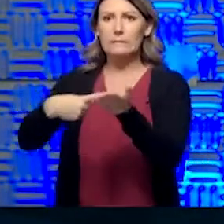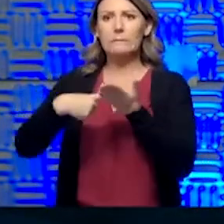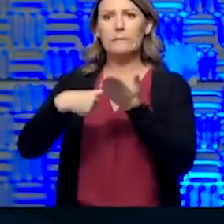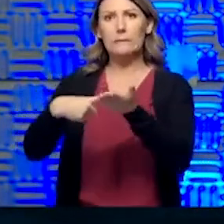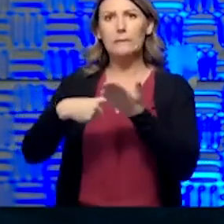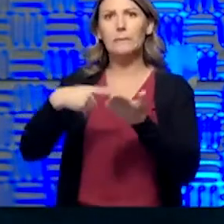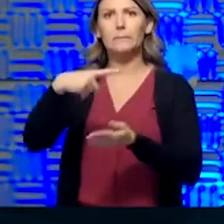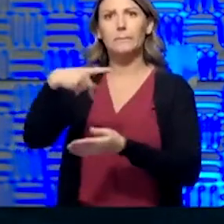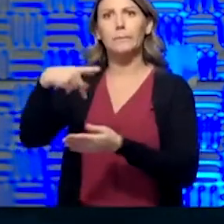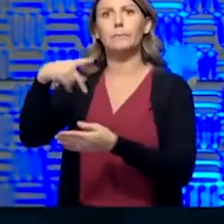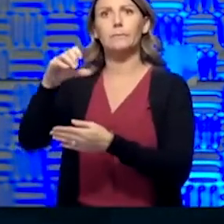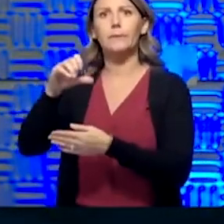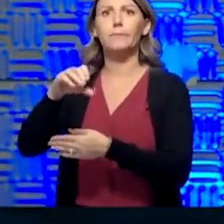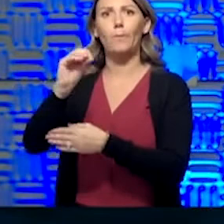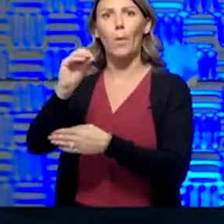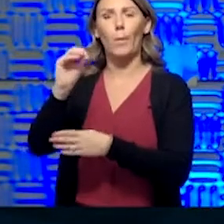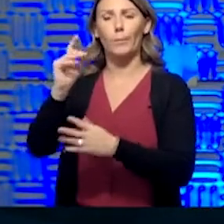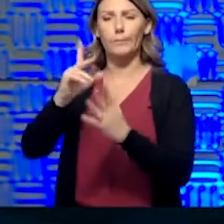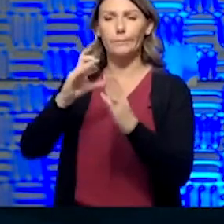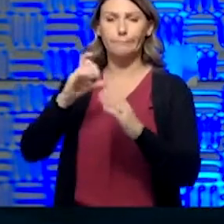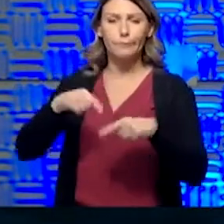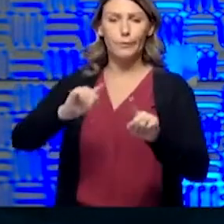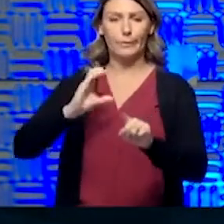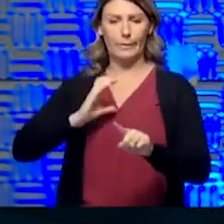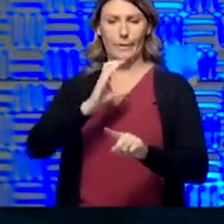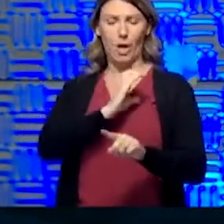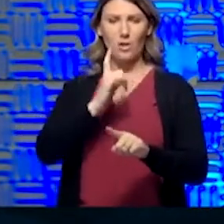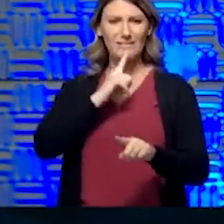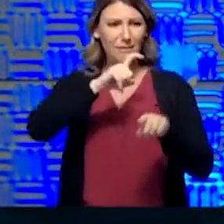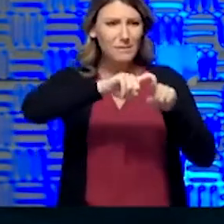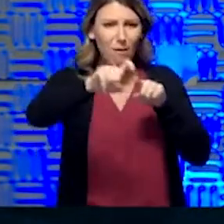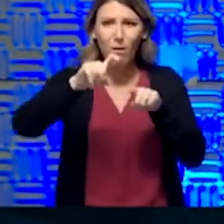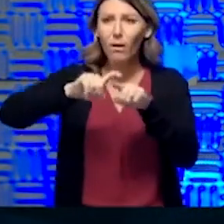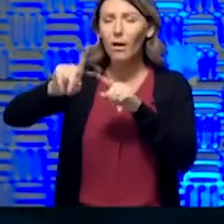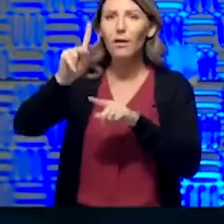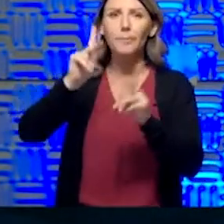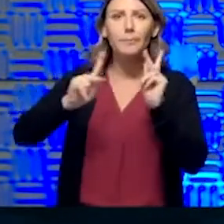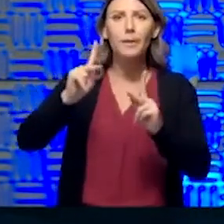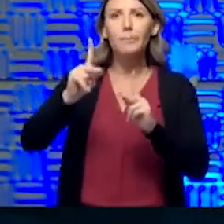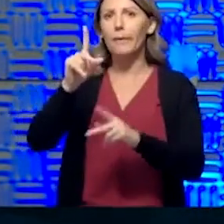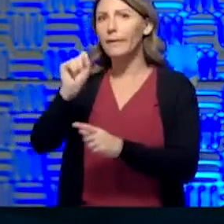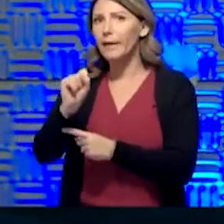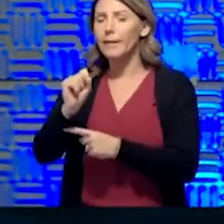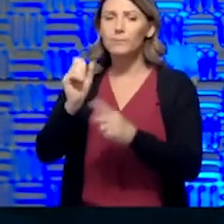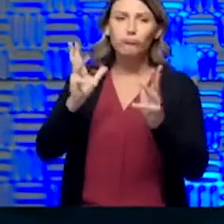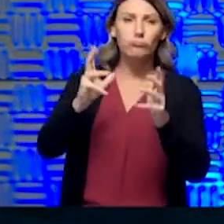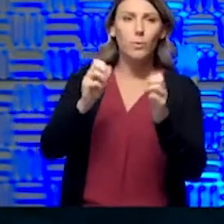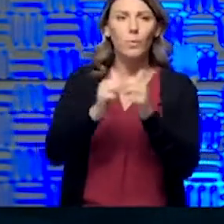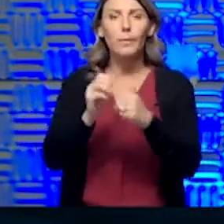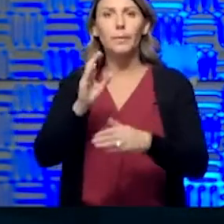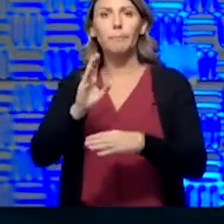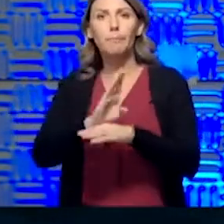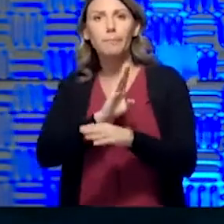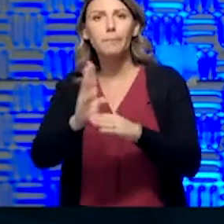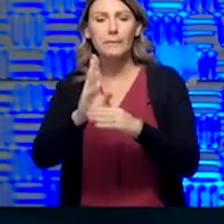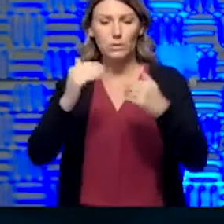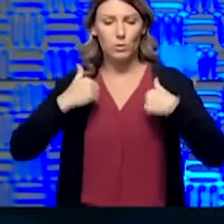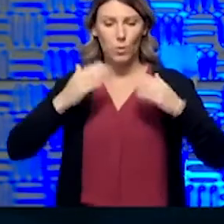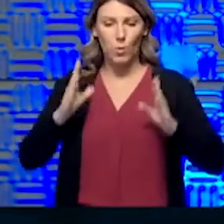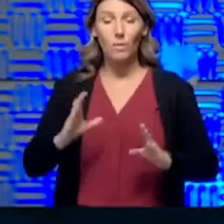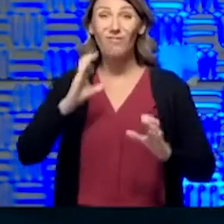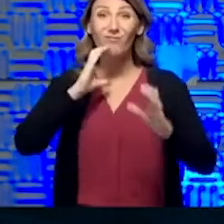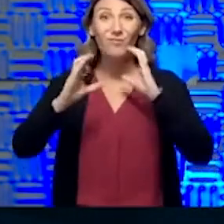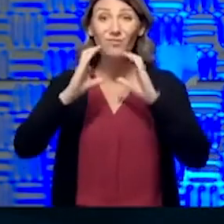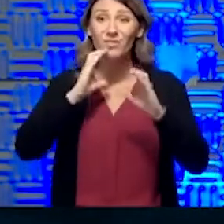Congress, and I was calling people in Kansas and talking to business owners, the conversation in many instances